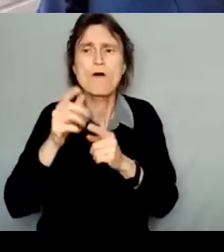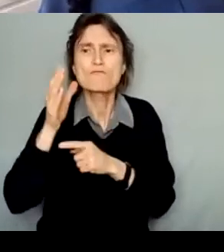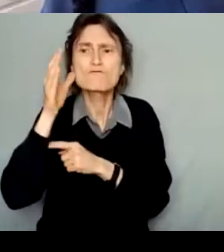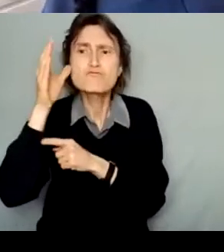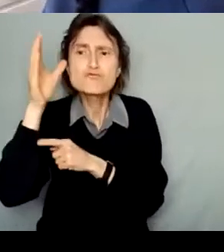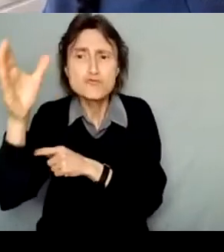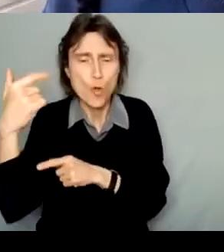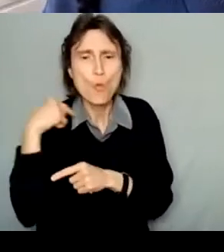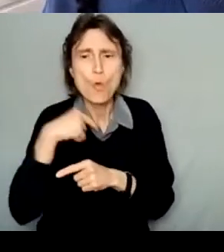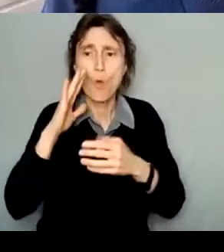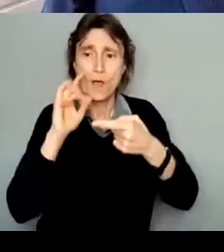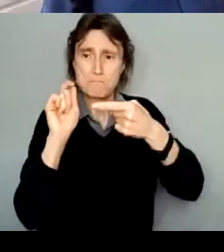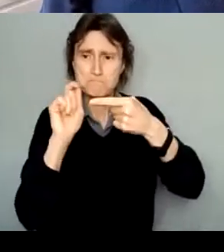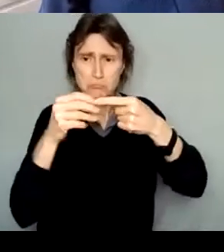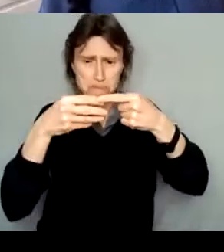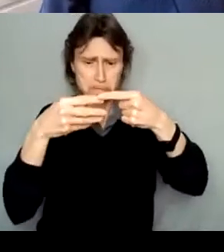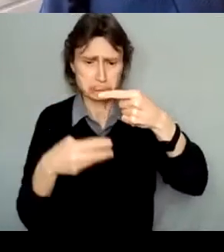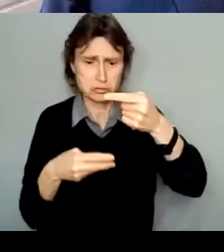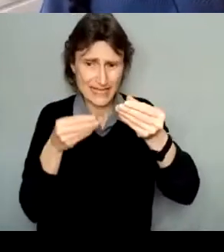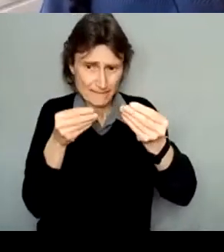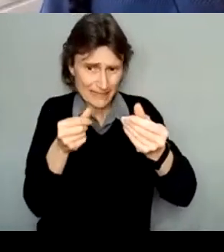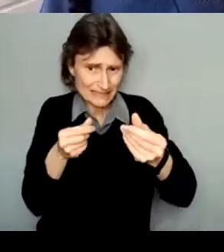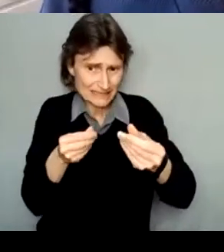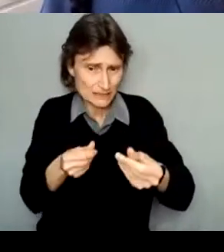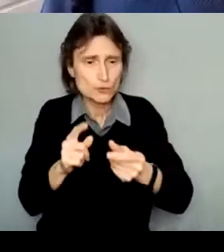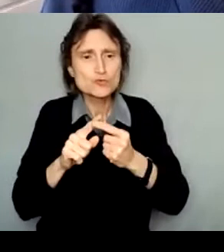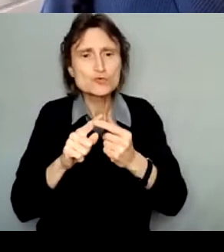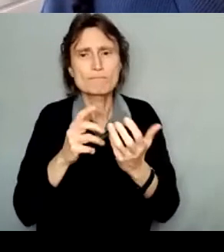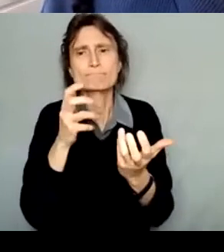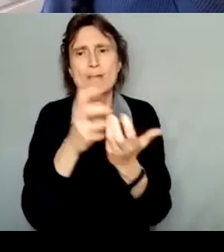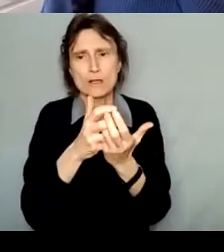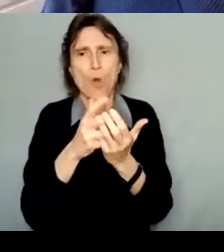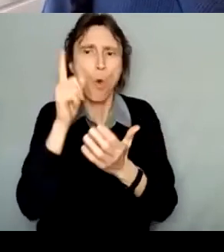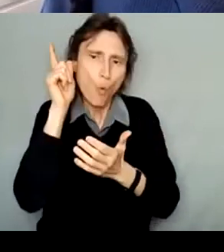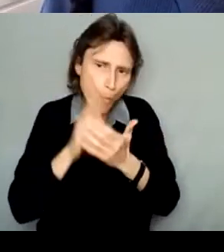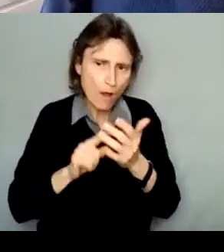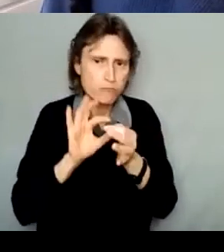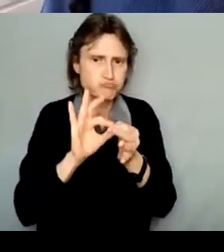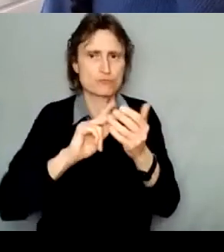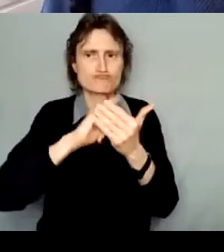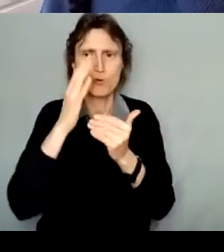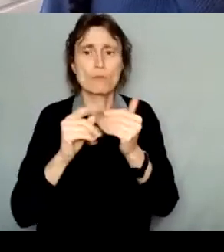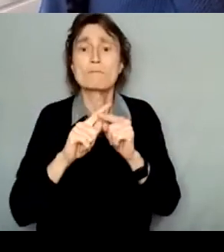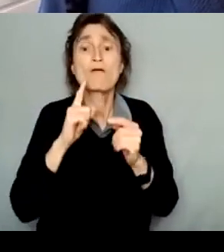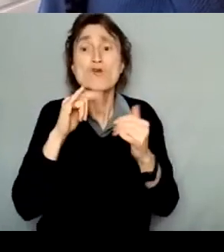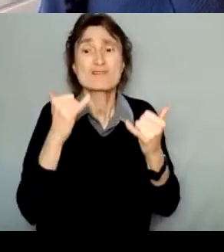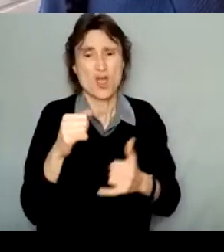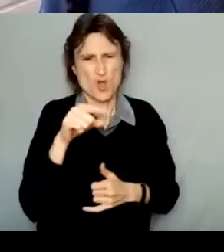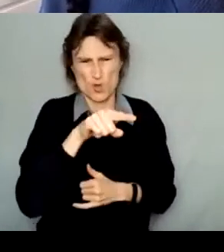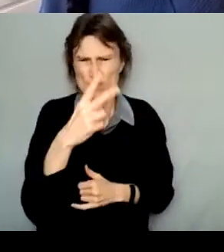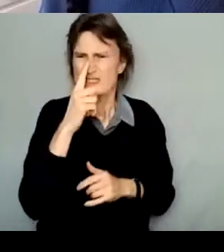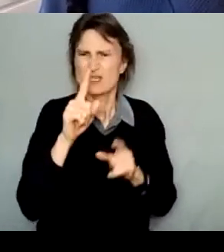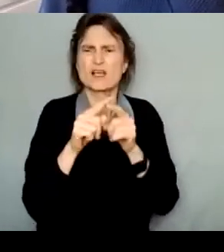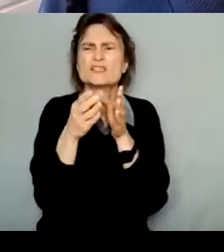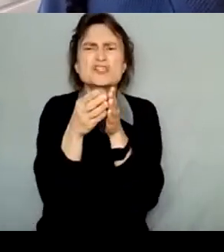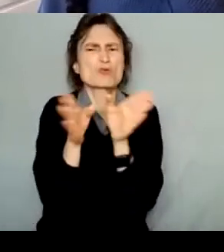those expenses to match what is eligible within that program. But for now, there's going to be some general expense